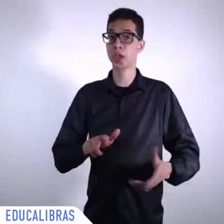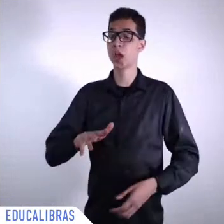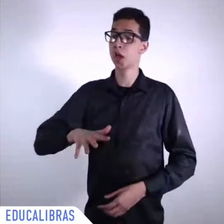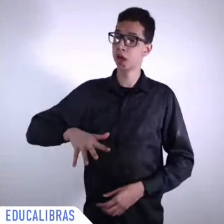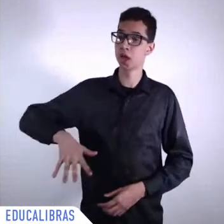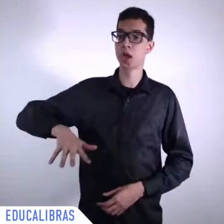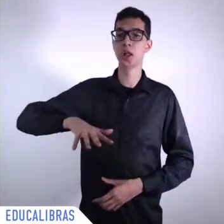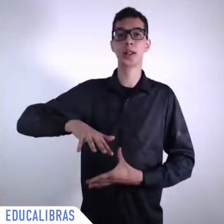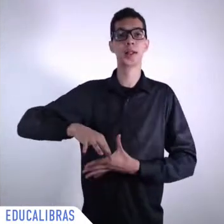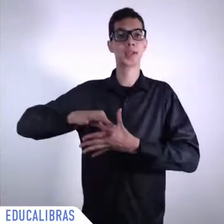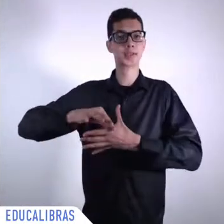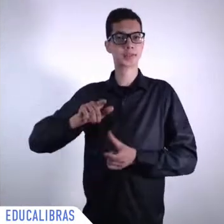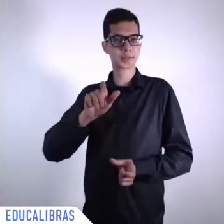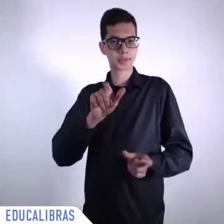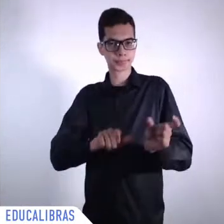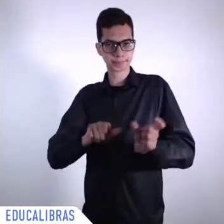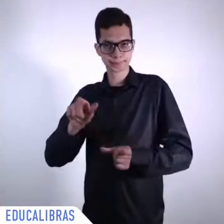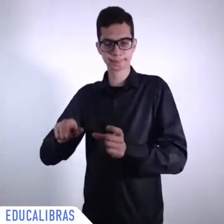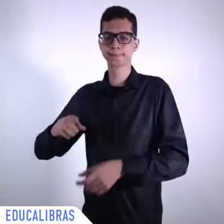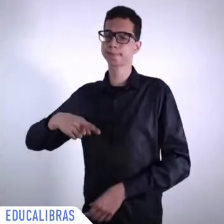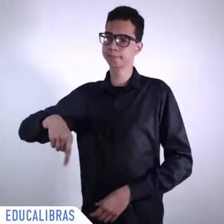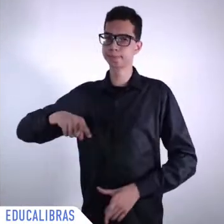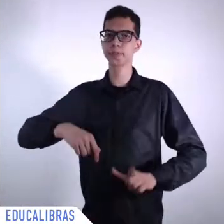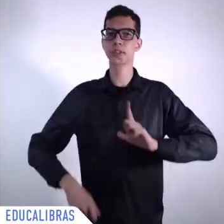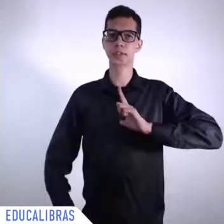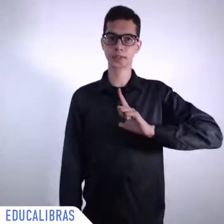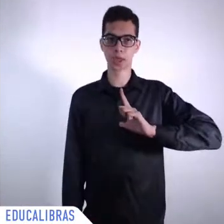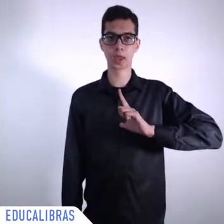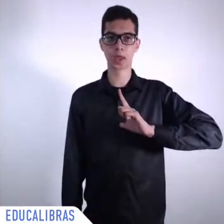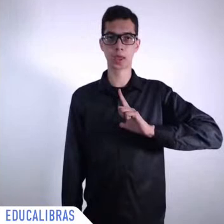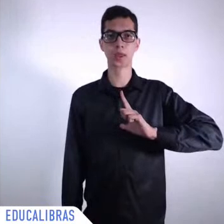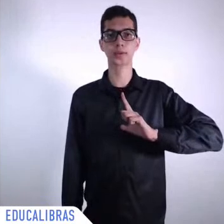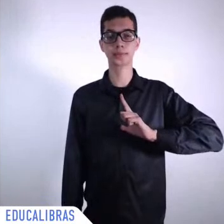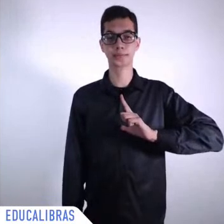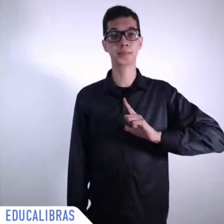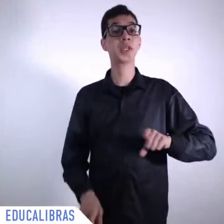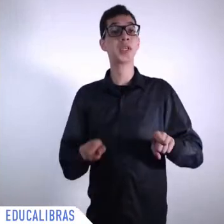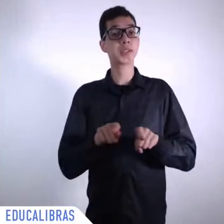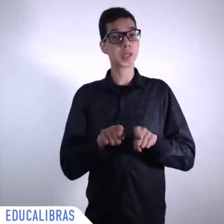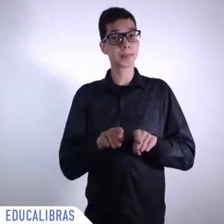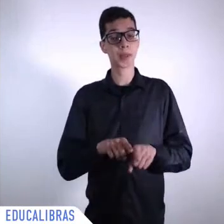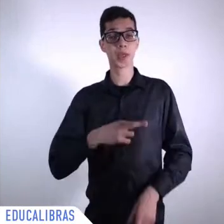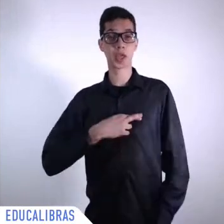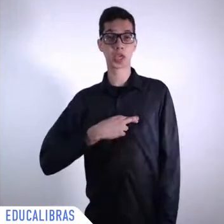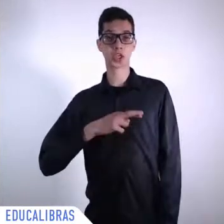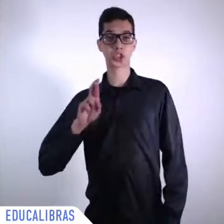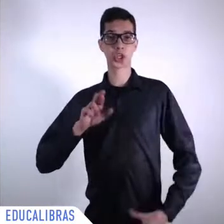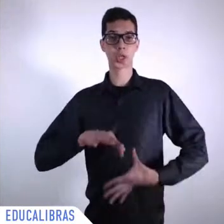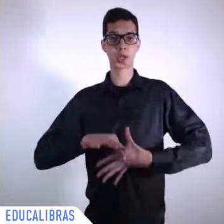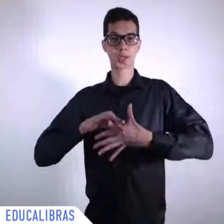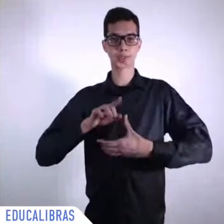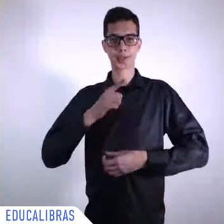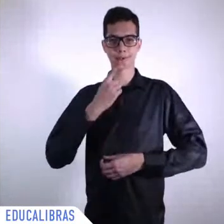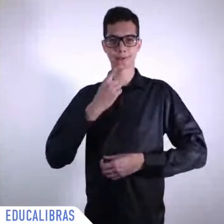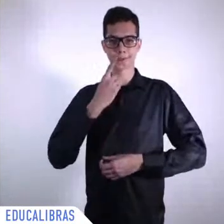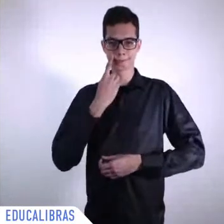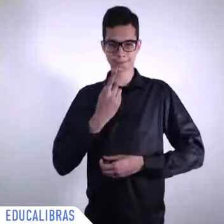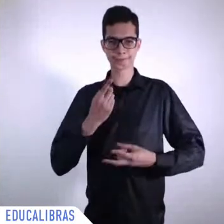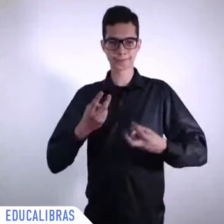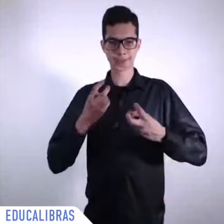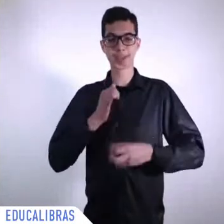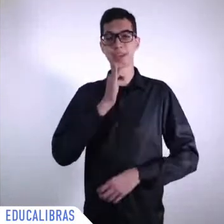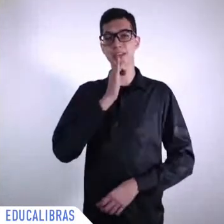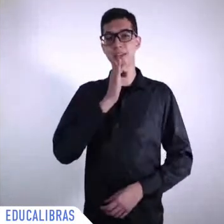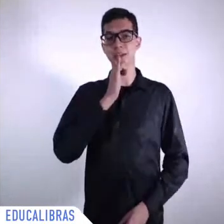of Pope Francis Laudato Si on the climate and he was very much also citing and quoting the